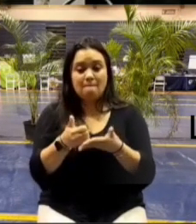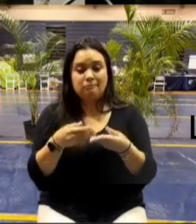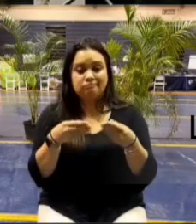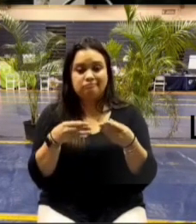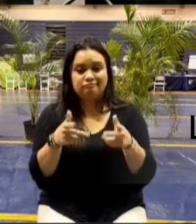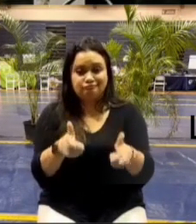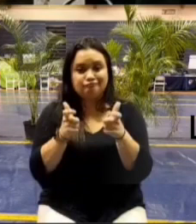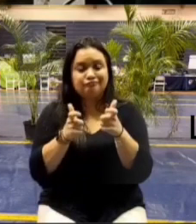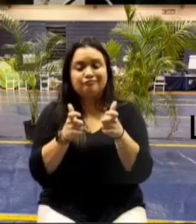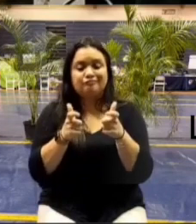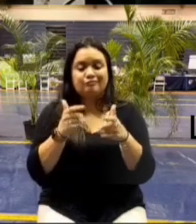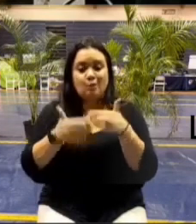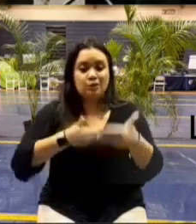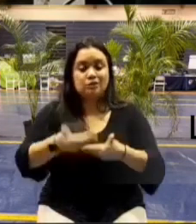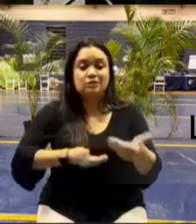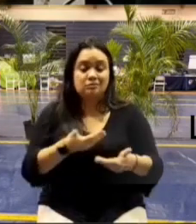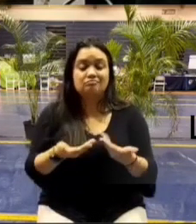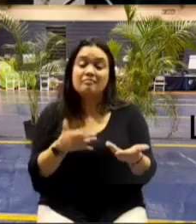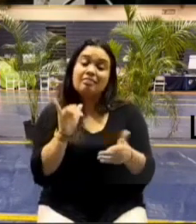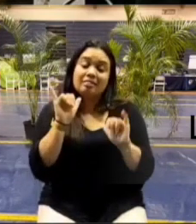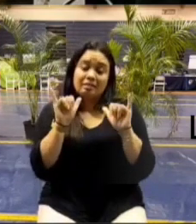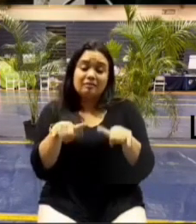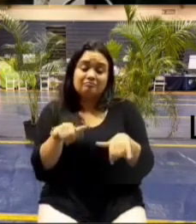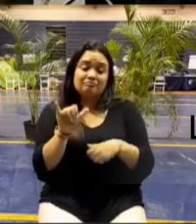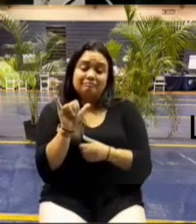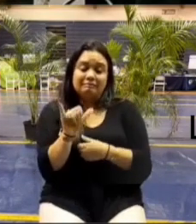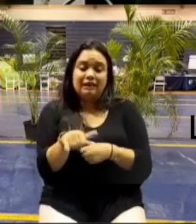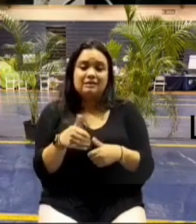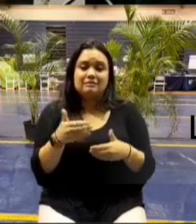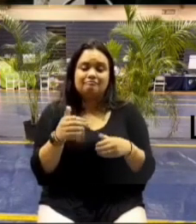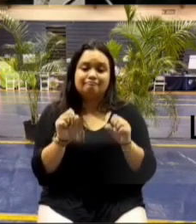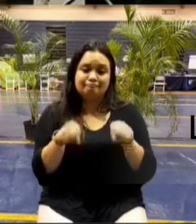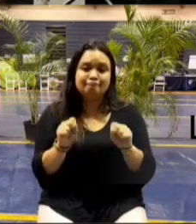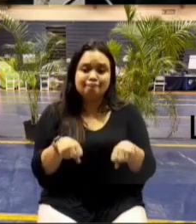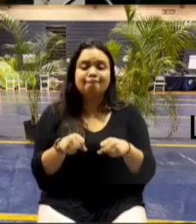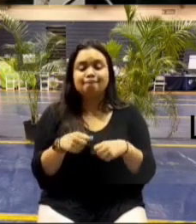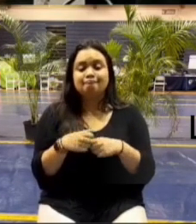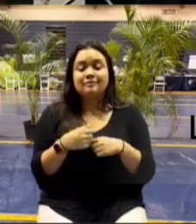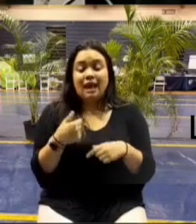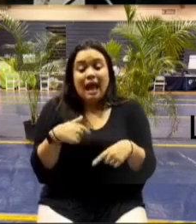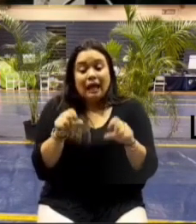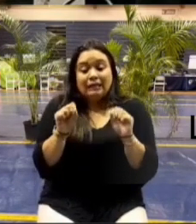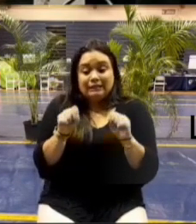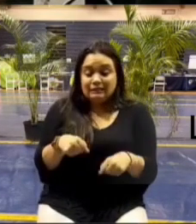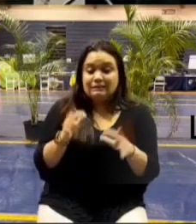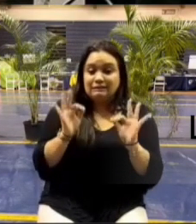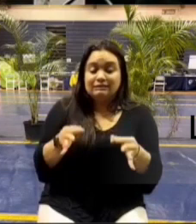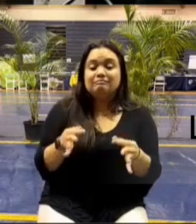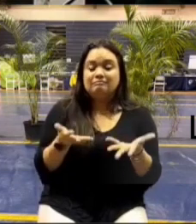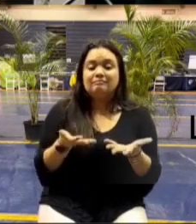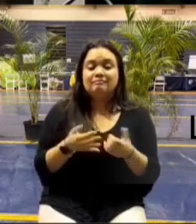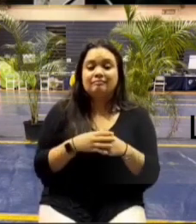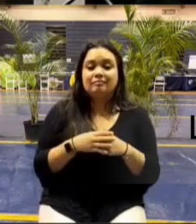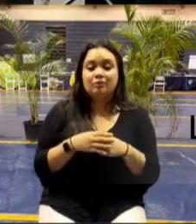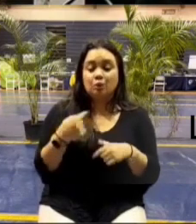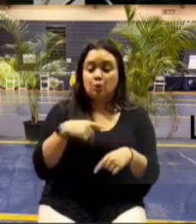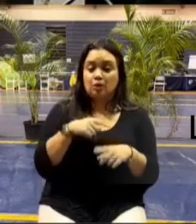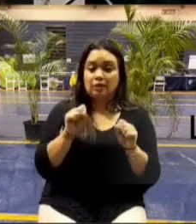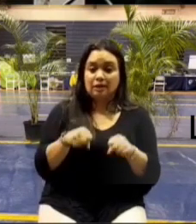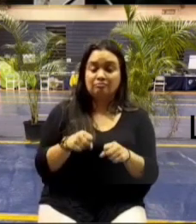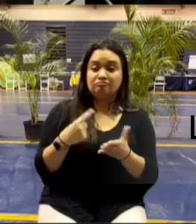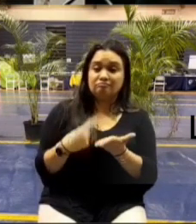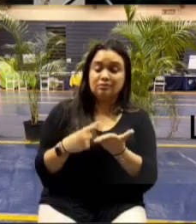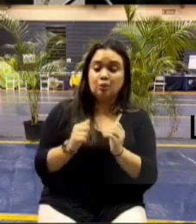that's the possibility uh it's again something that i can decide we can certainly you know talk with